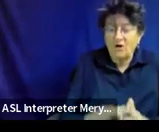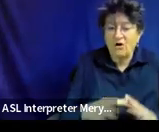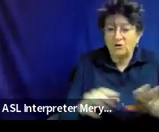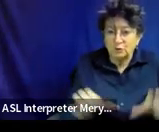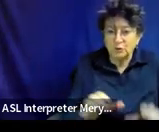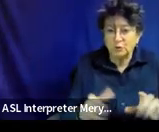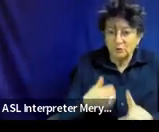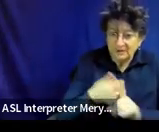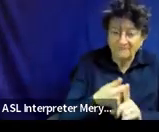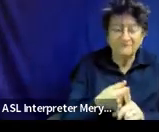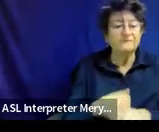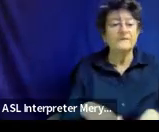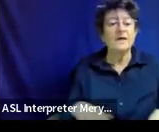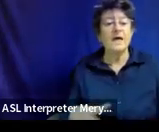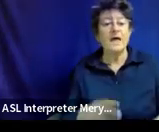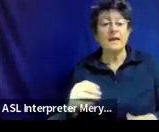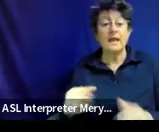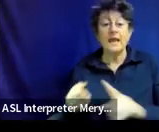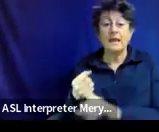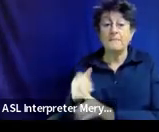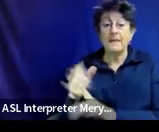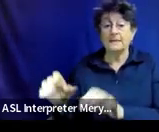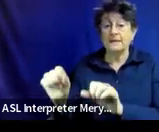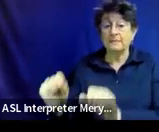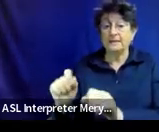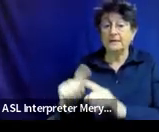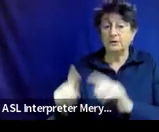maintain attention and complete assigned tasks.